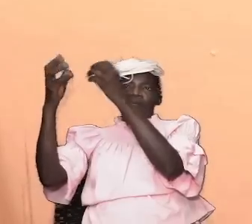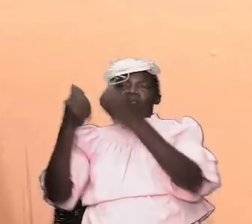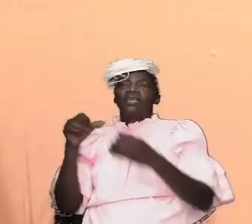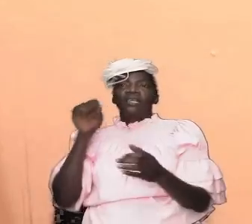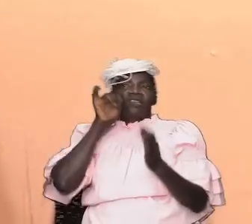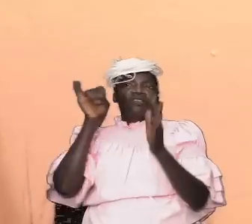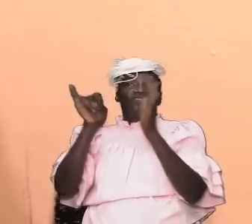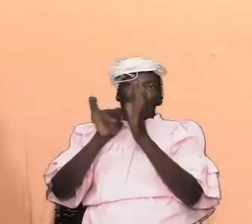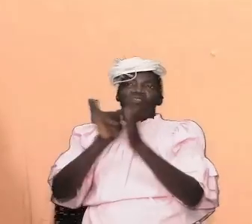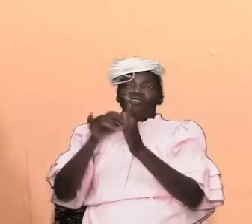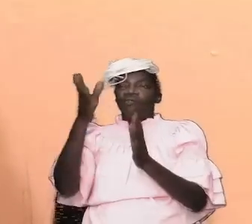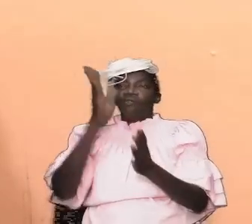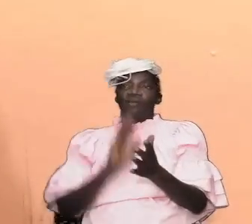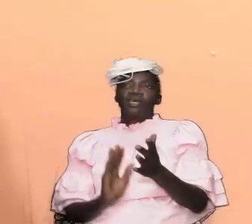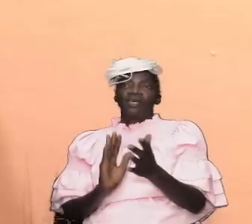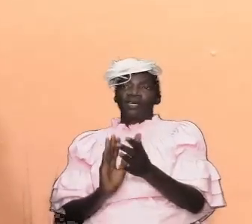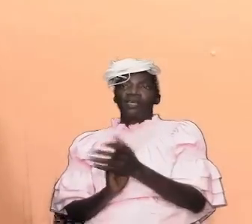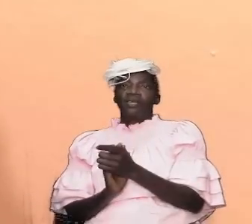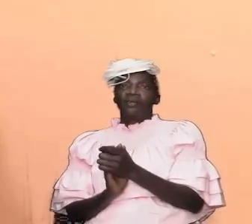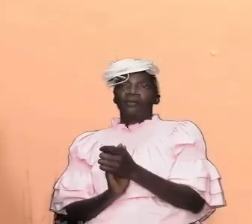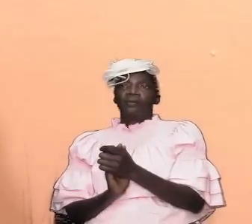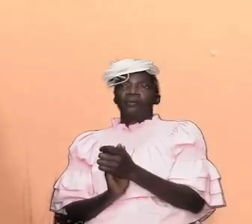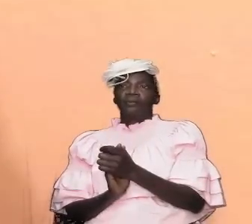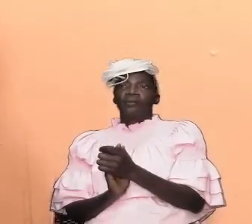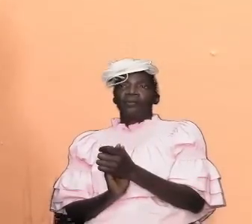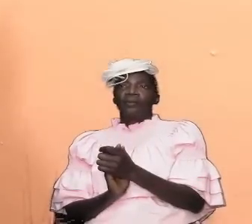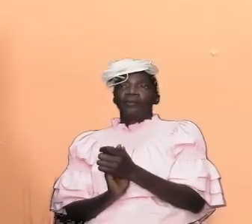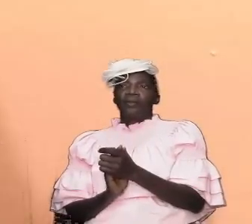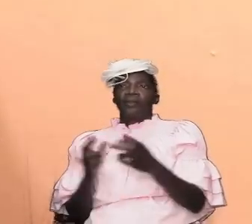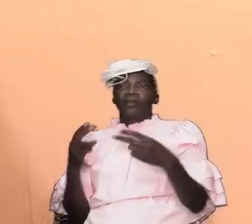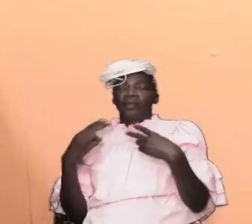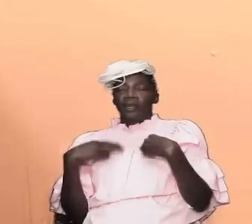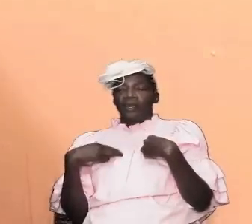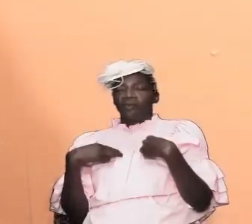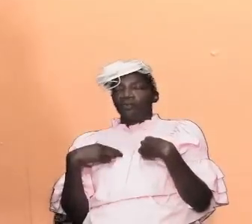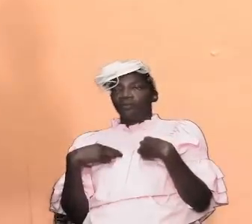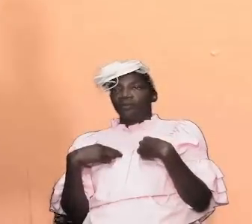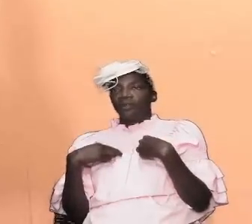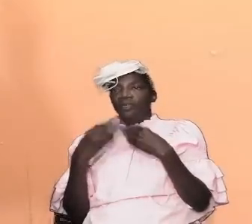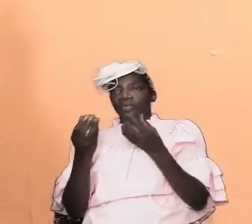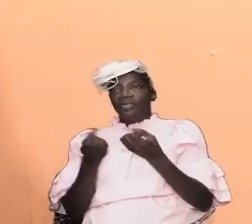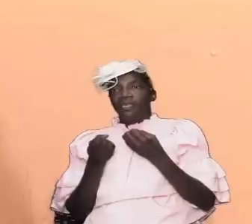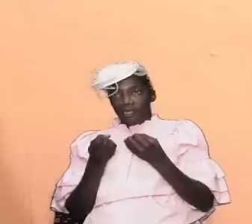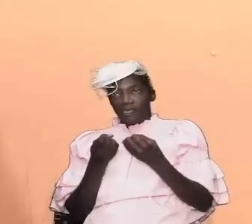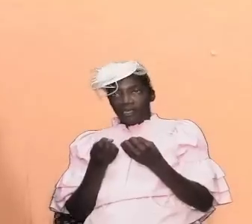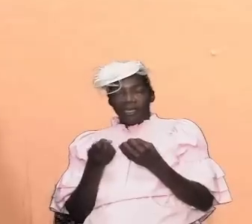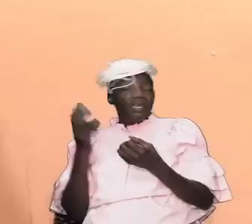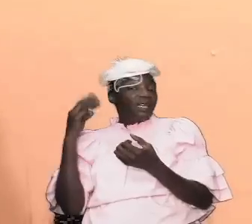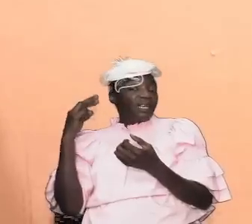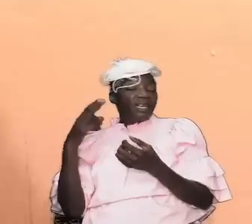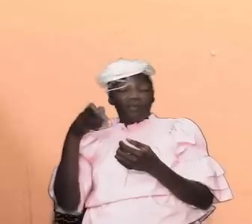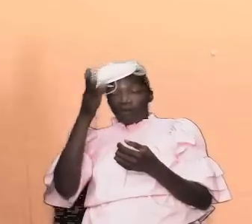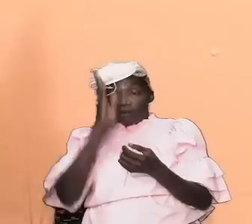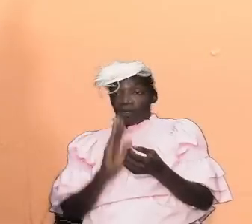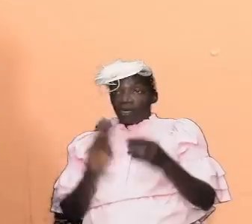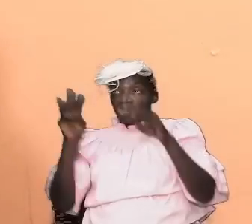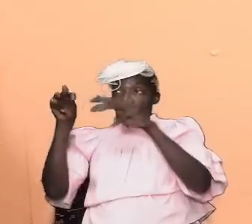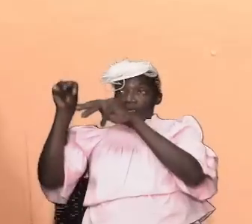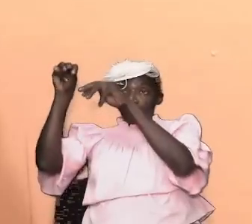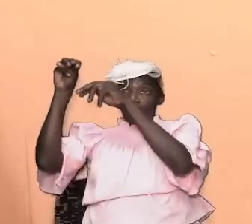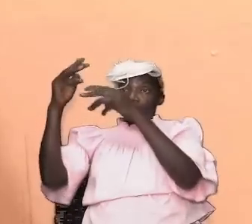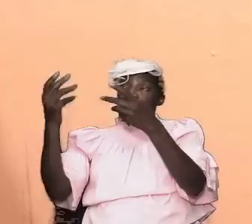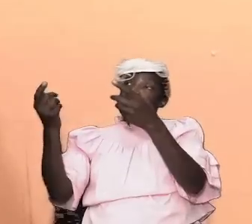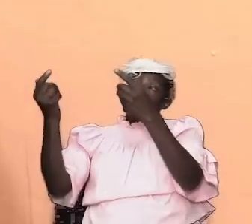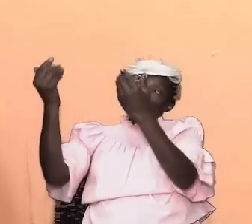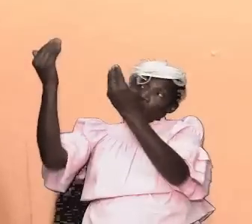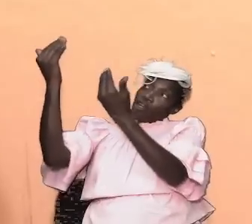from god and he was going to having gotten the instructions and having heard from god in the mount he was coming